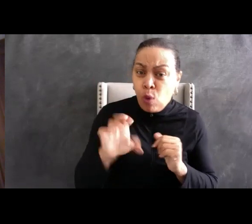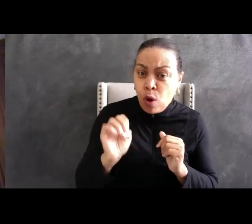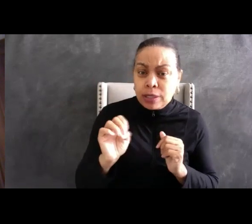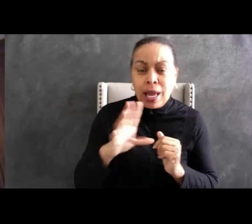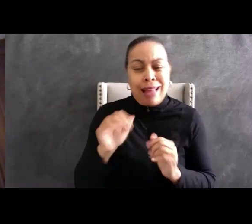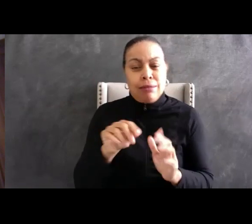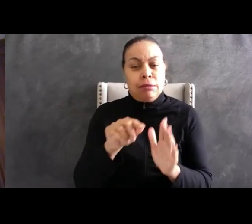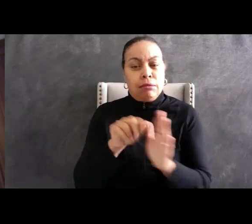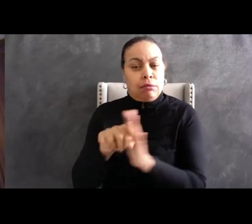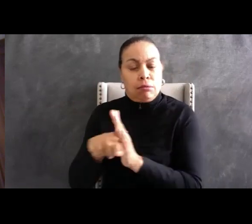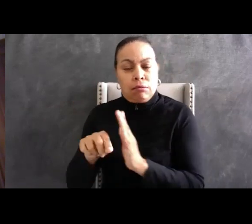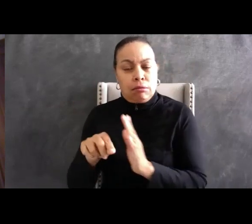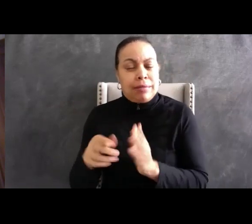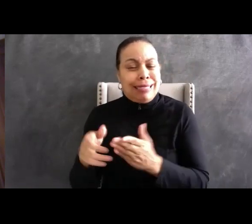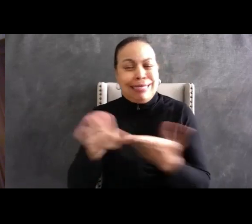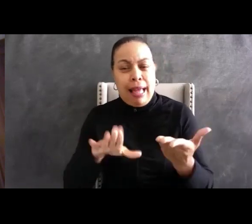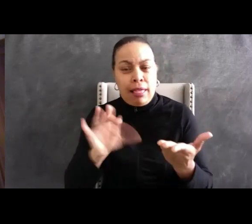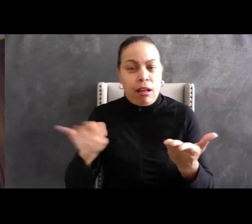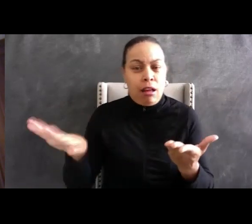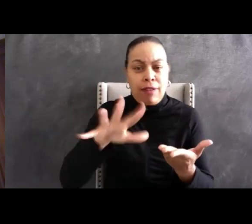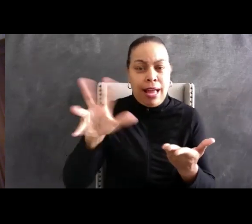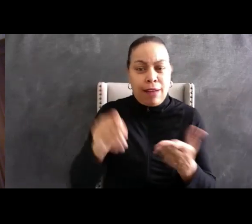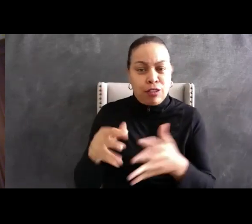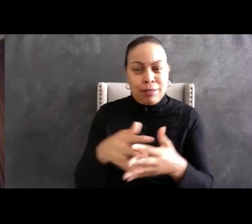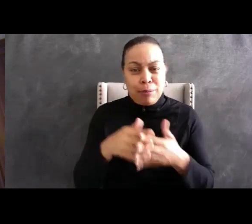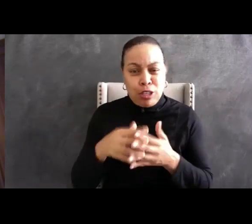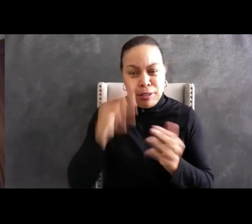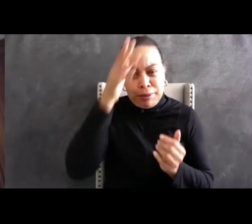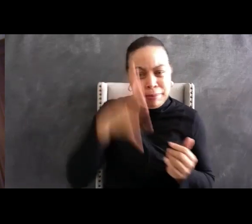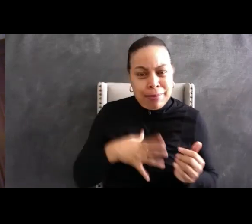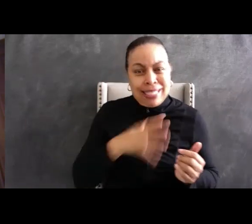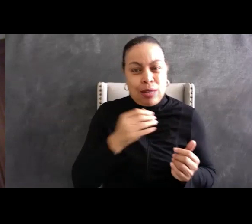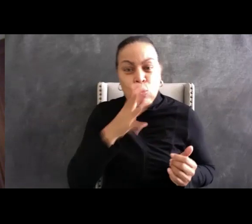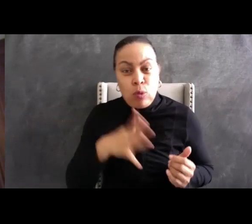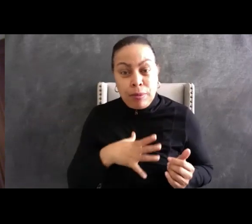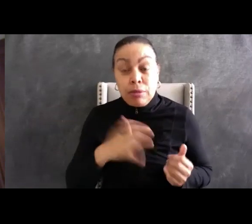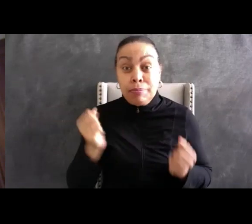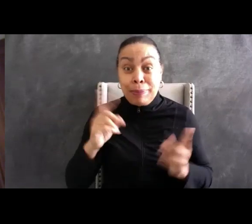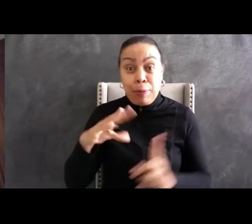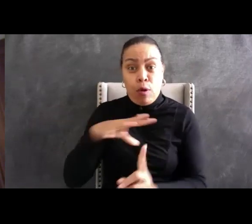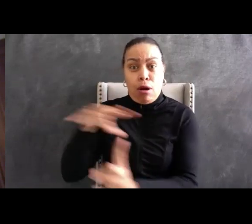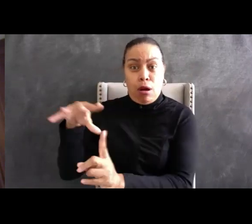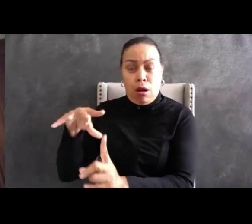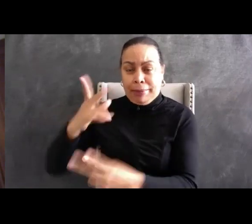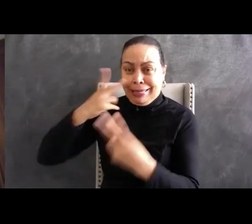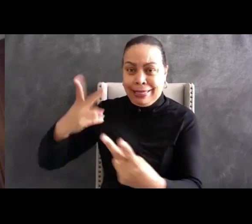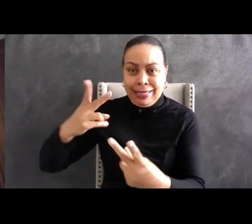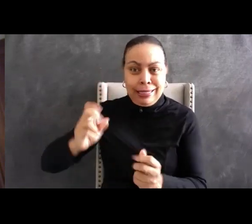has provided additional level of insight into the actions of arresting officers.